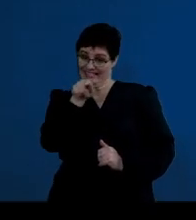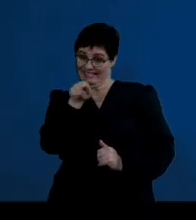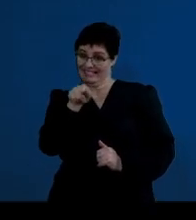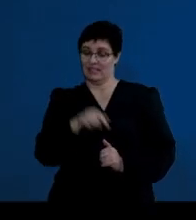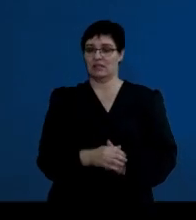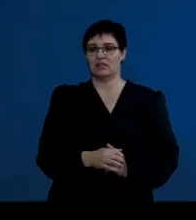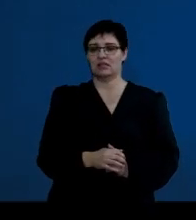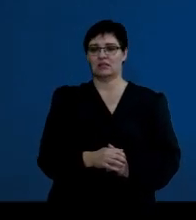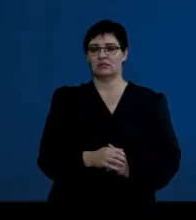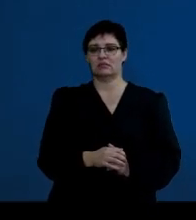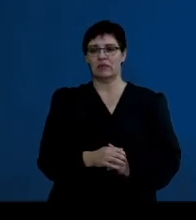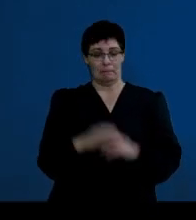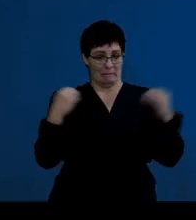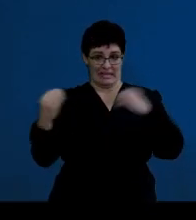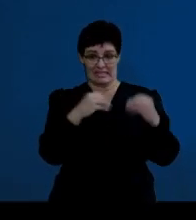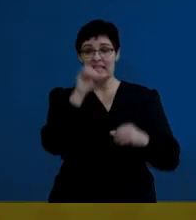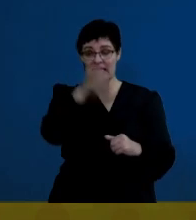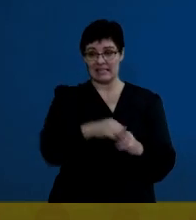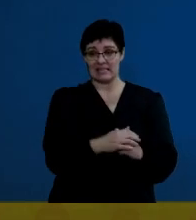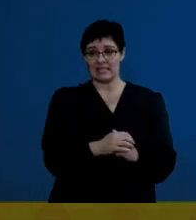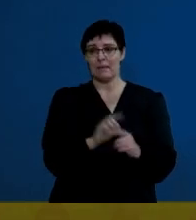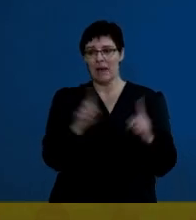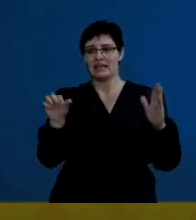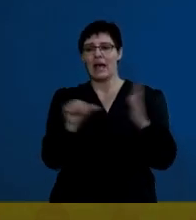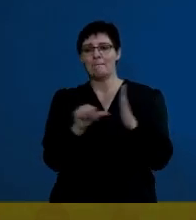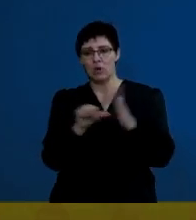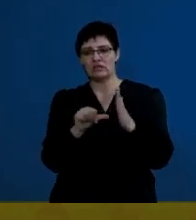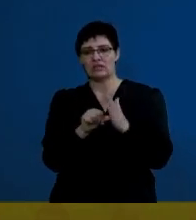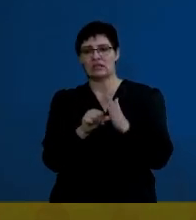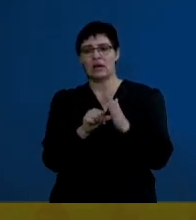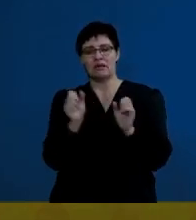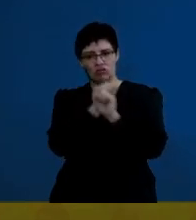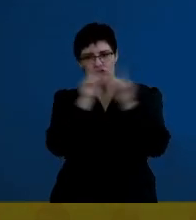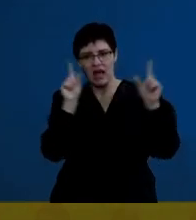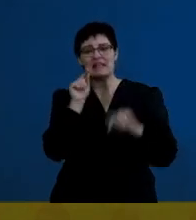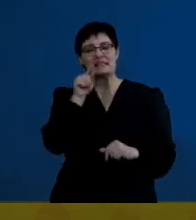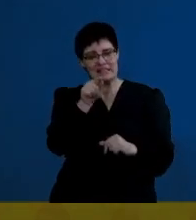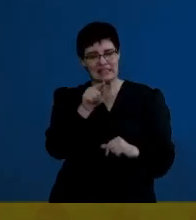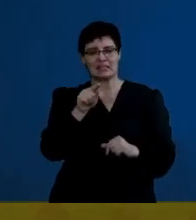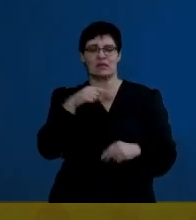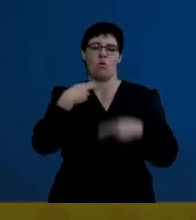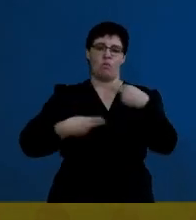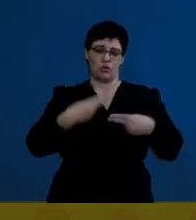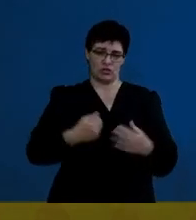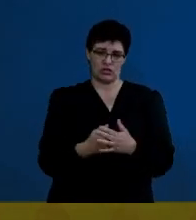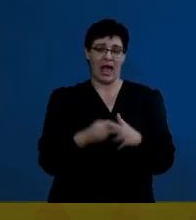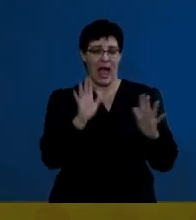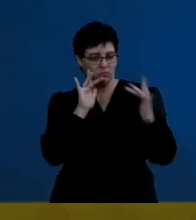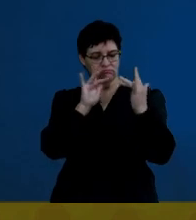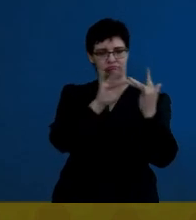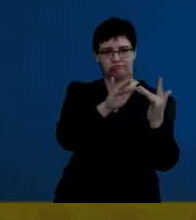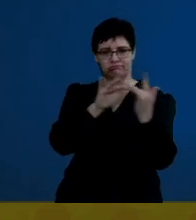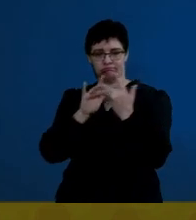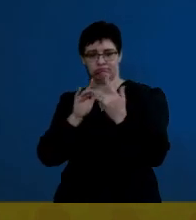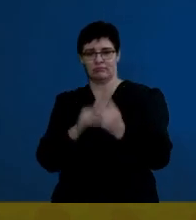very busy, but often it's important for us to realize the importance of these hormones and how they're interconnected. So, guys,